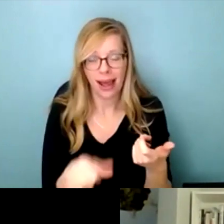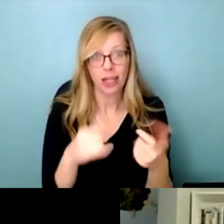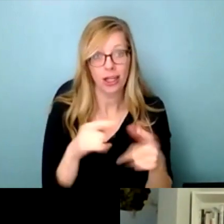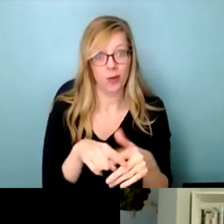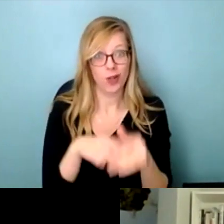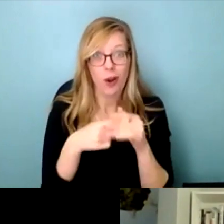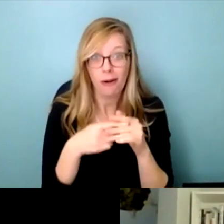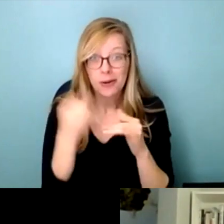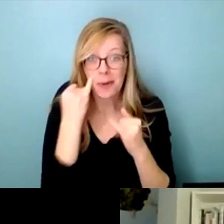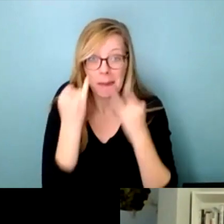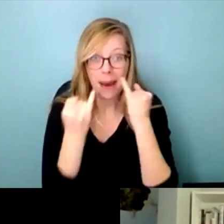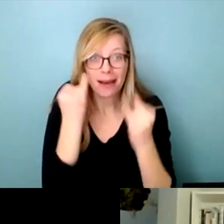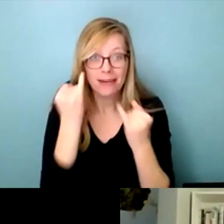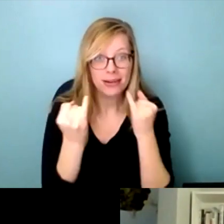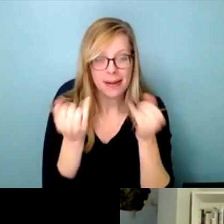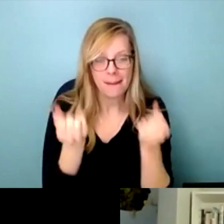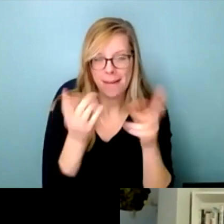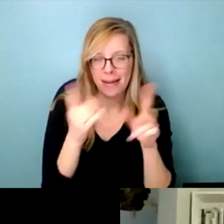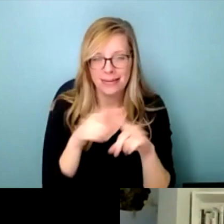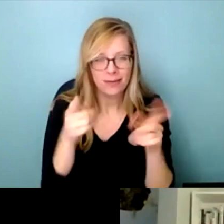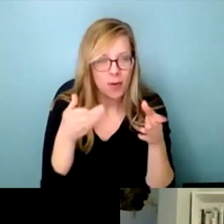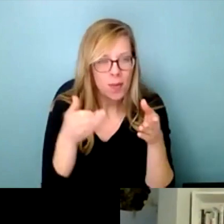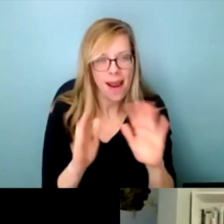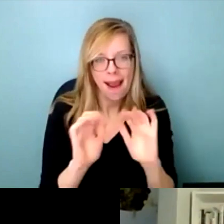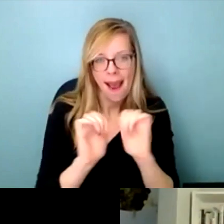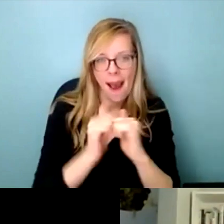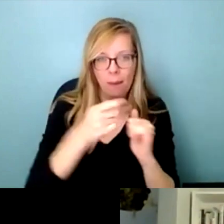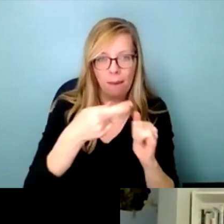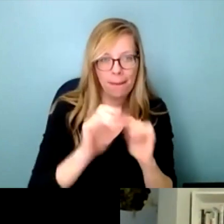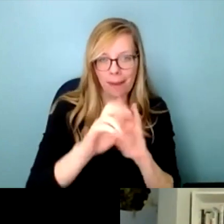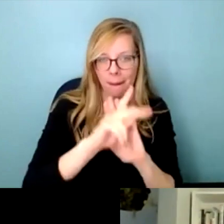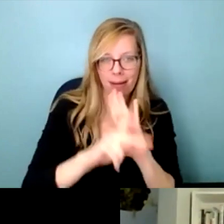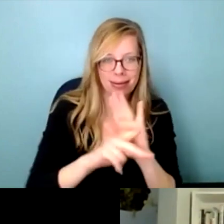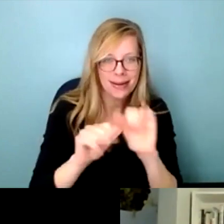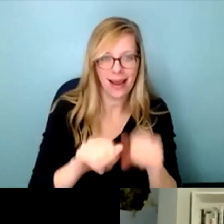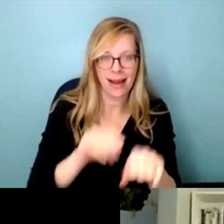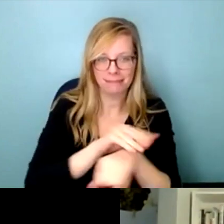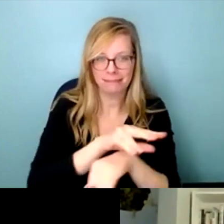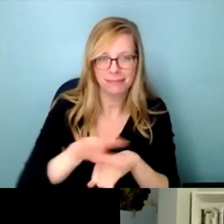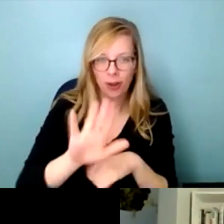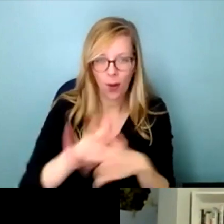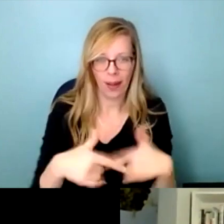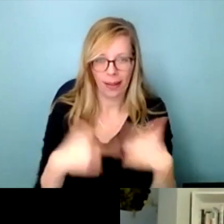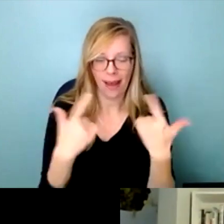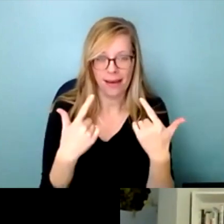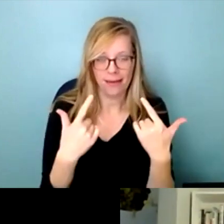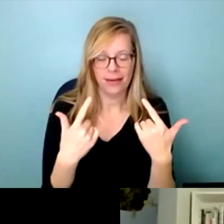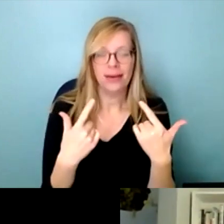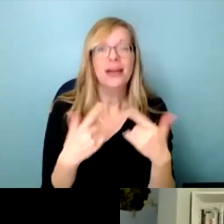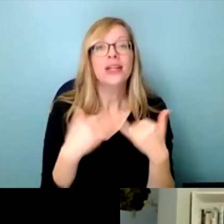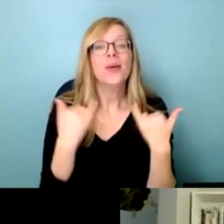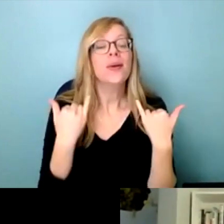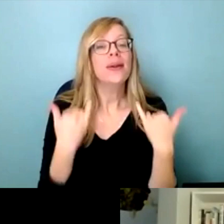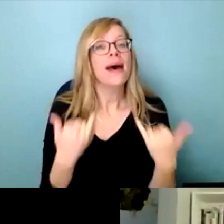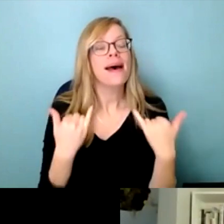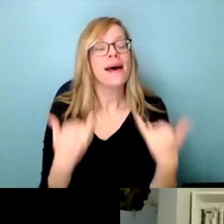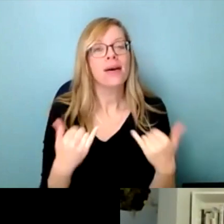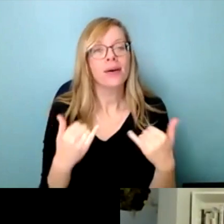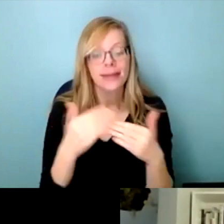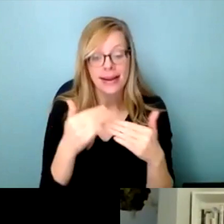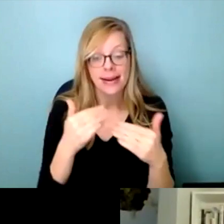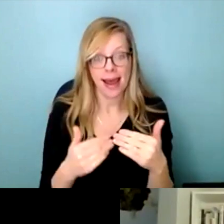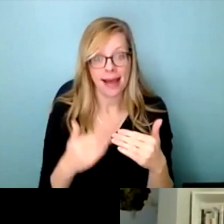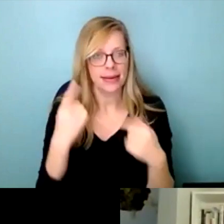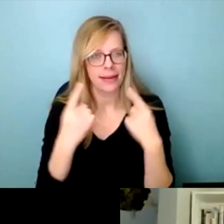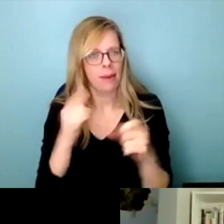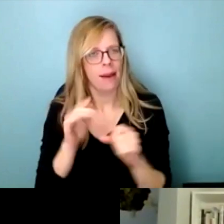um, the many ways that public policy can impact our lives before I dig into the next piece though, about kind of advocacy and what we do about it.